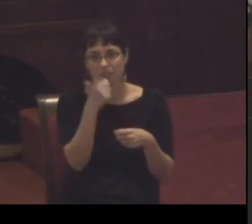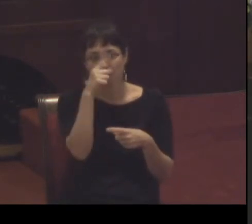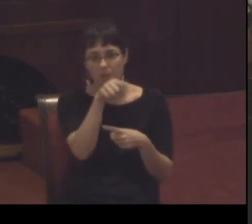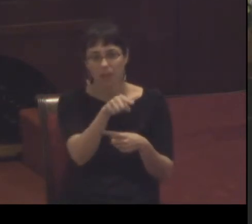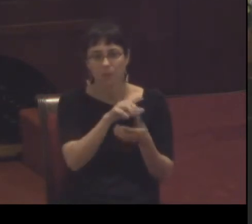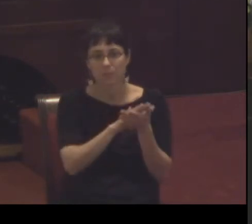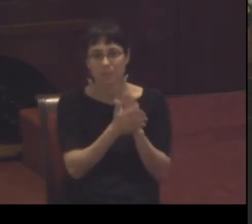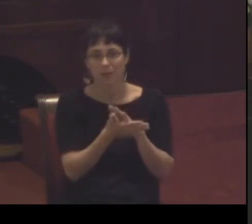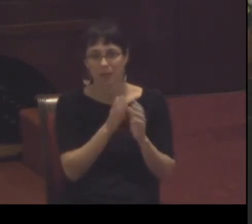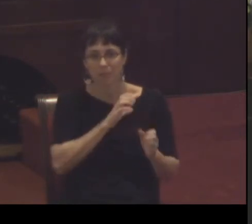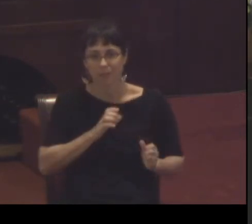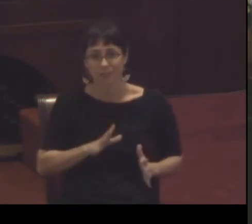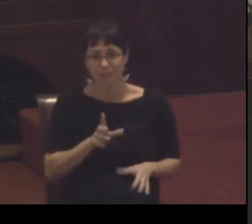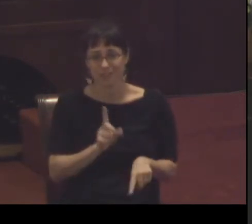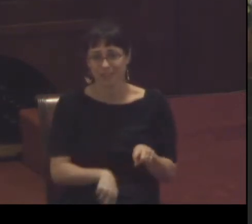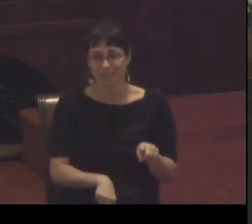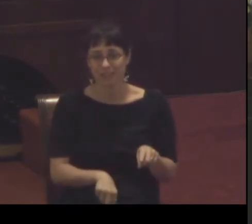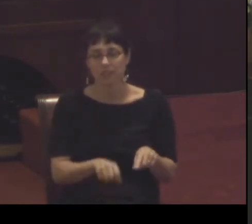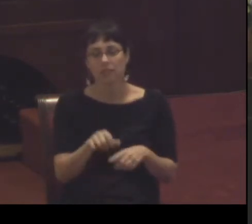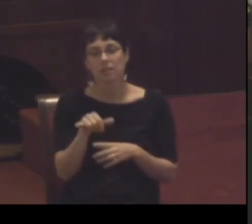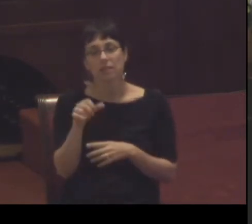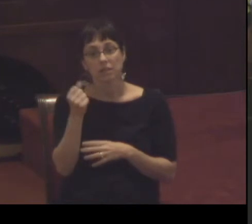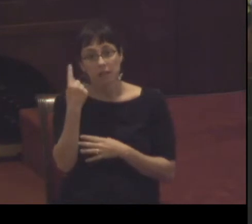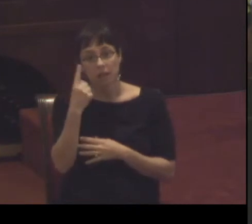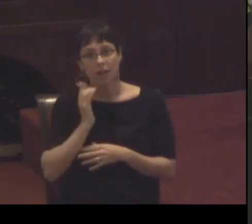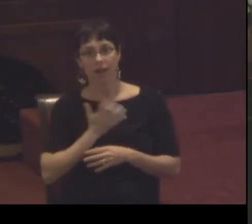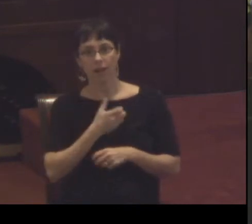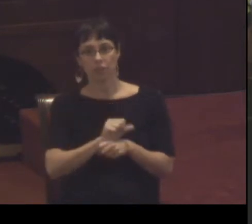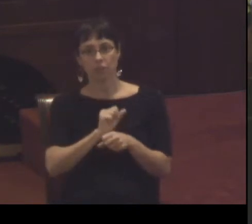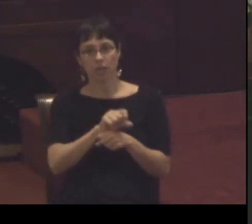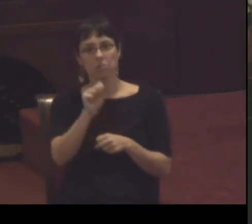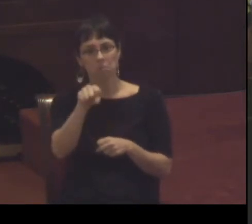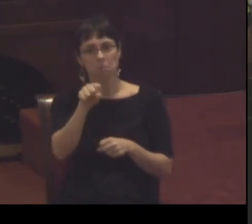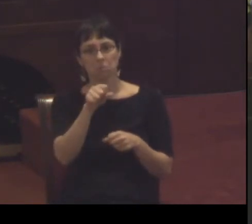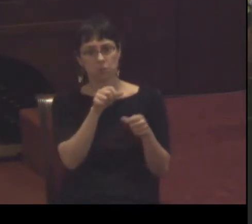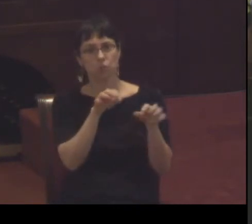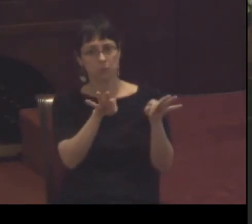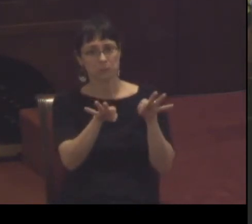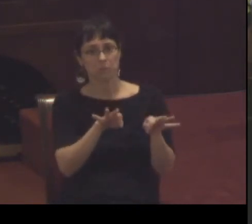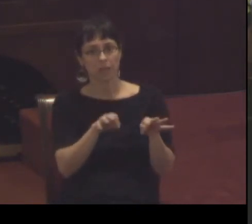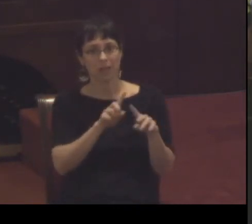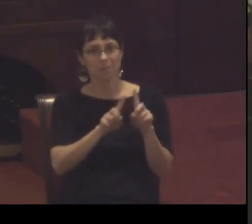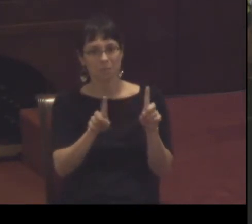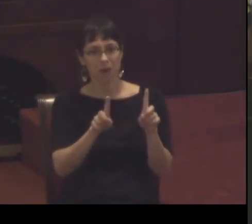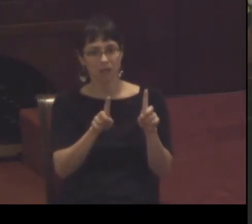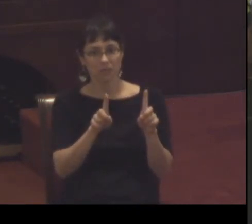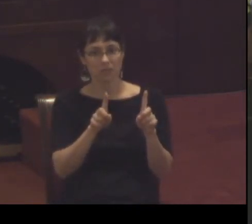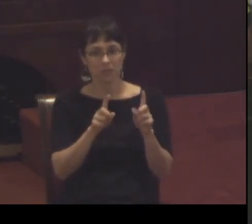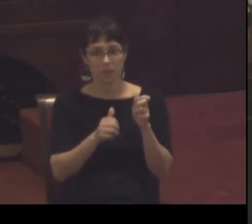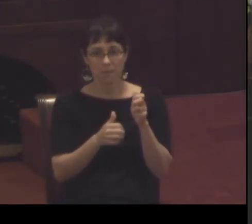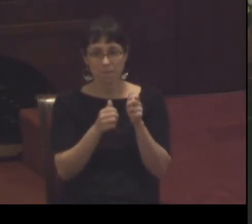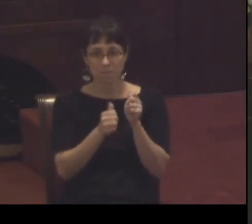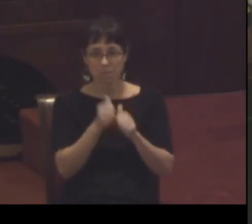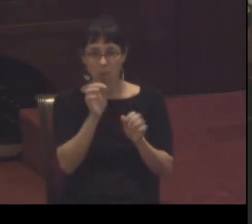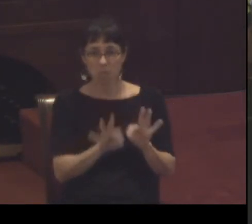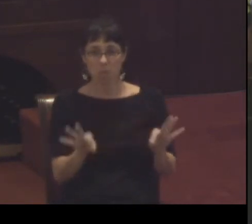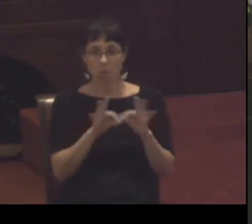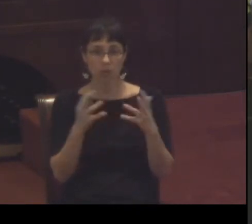to explain but ultimately you're to pray pray that the darkness